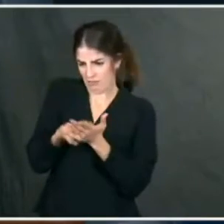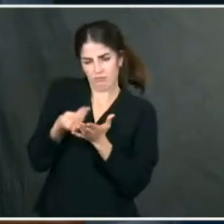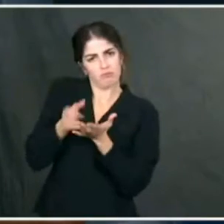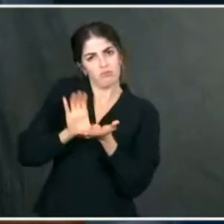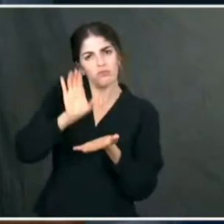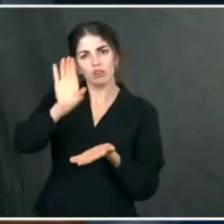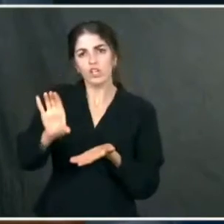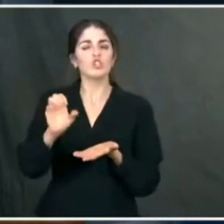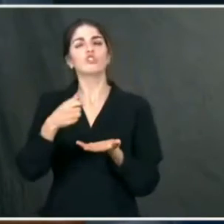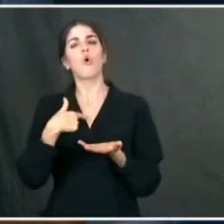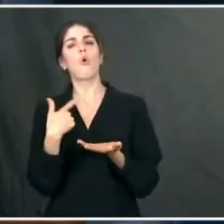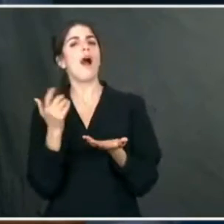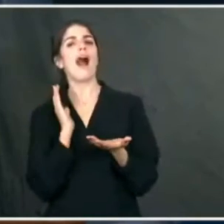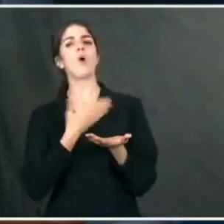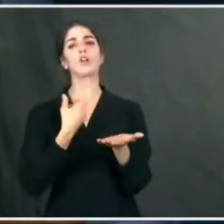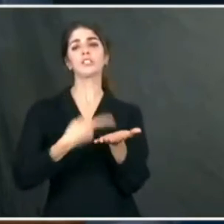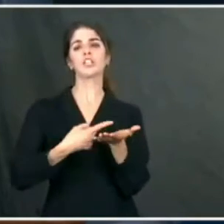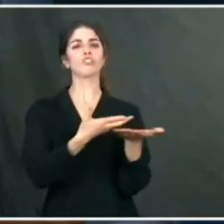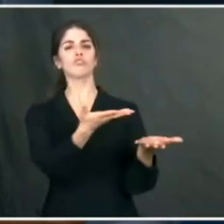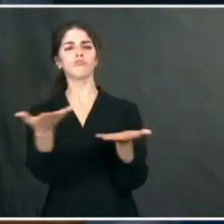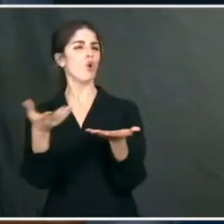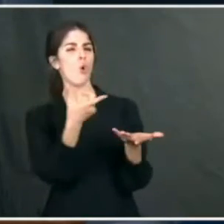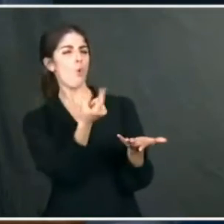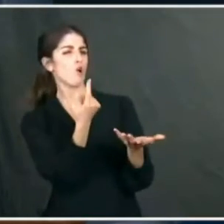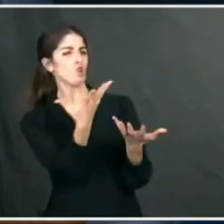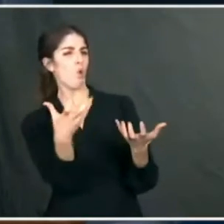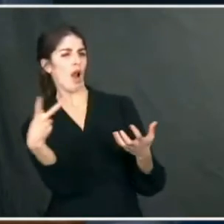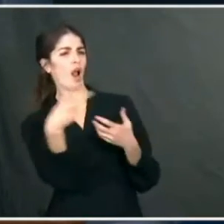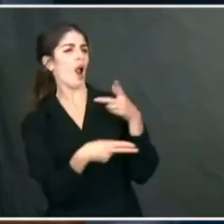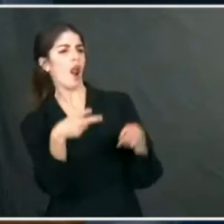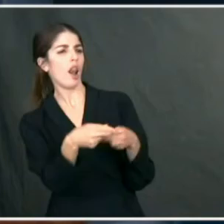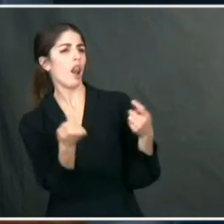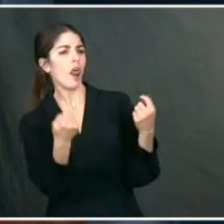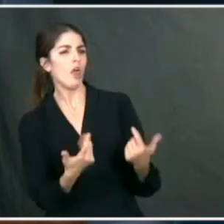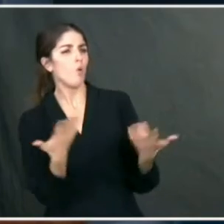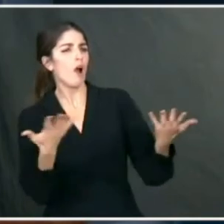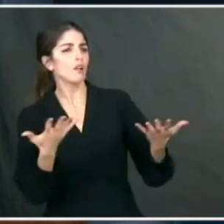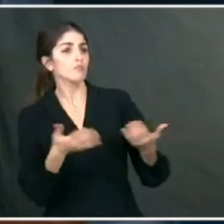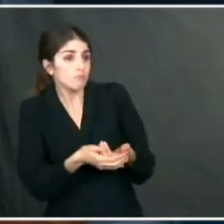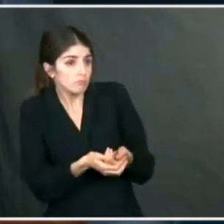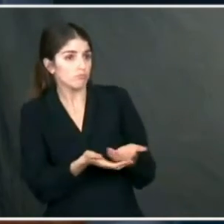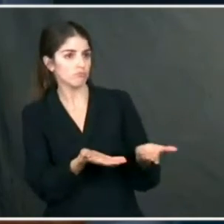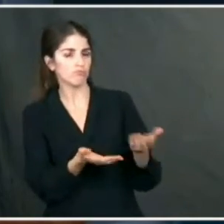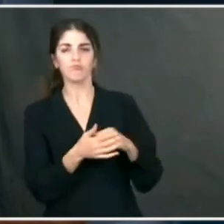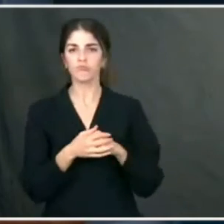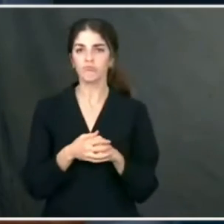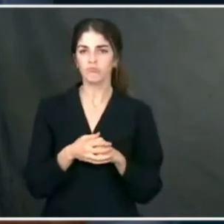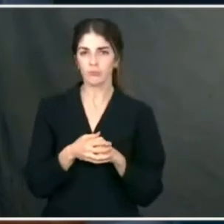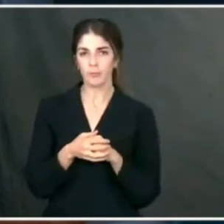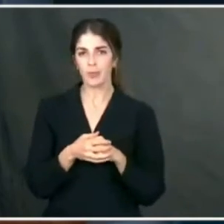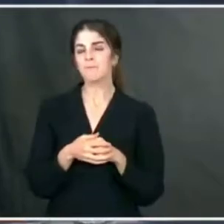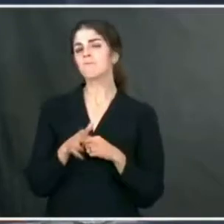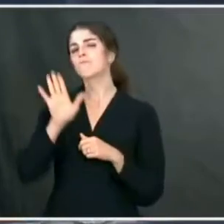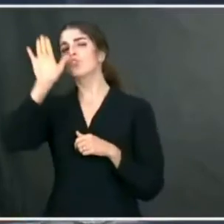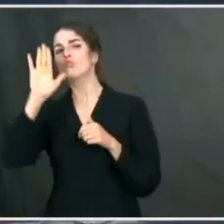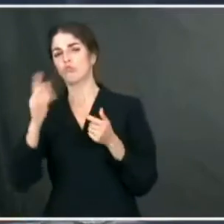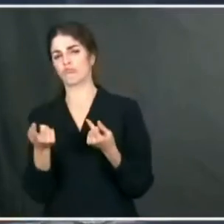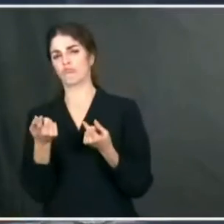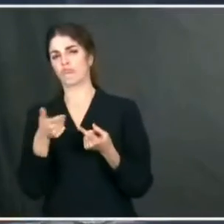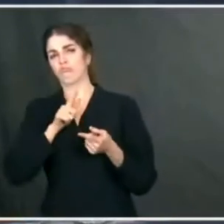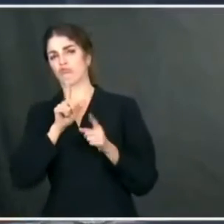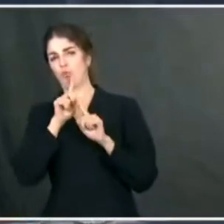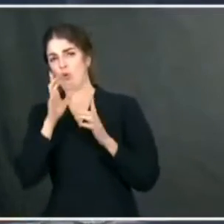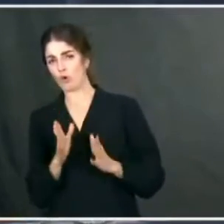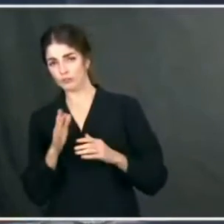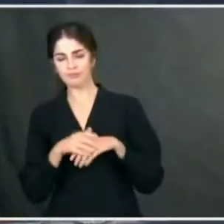do you want to cut? And this is a plan that he feels addresses the crisis at the moment. One quick follow-up on that. The work of the Senate is